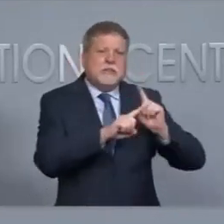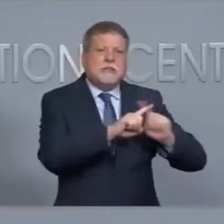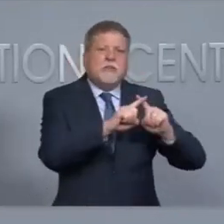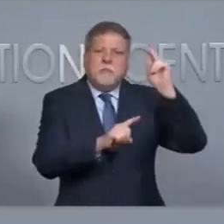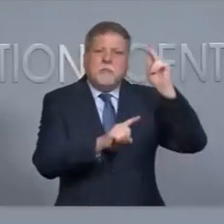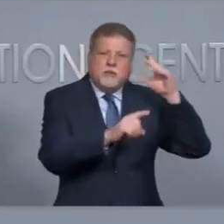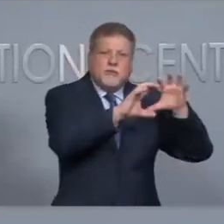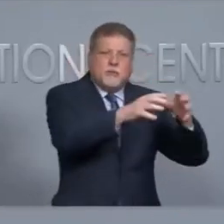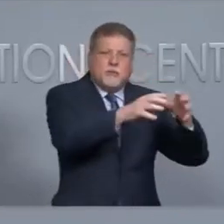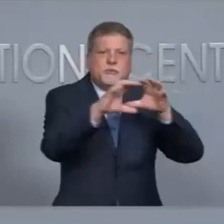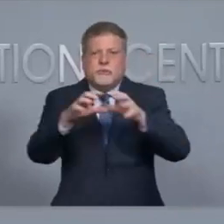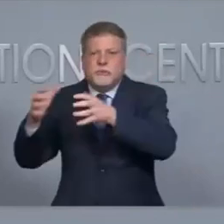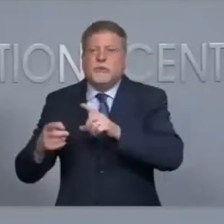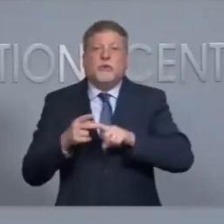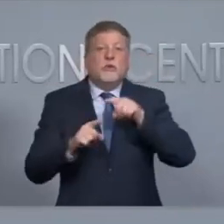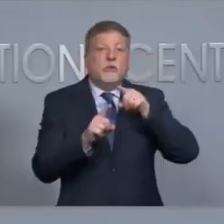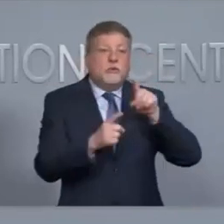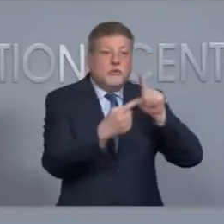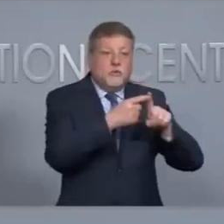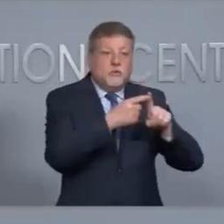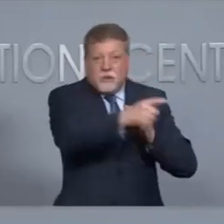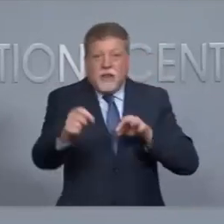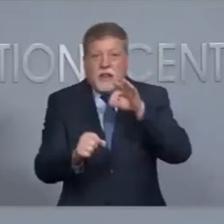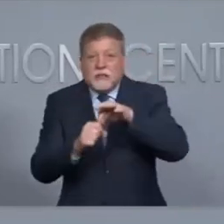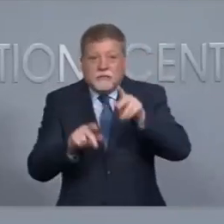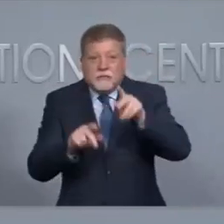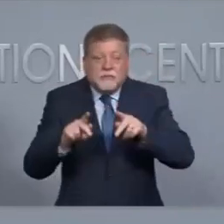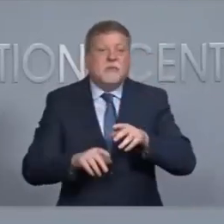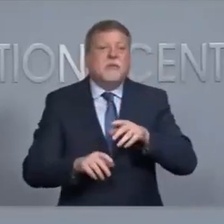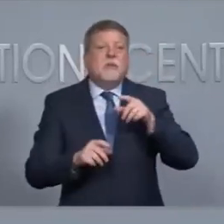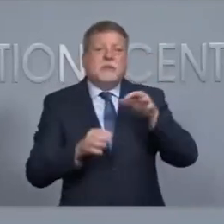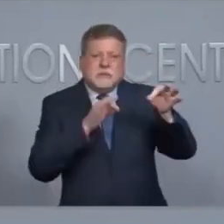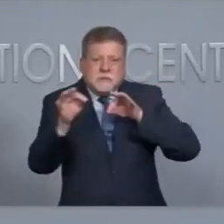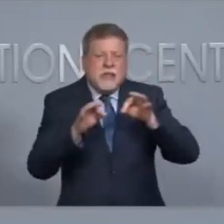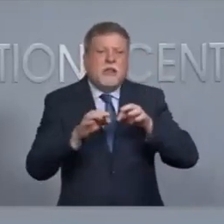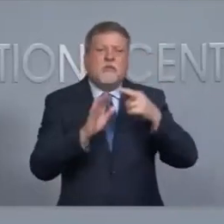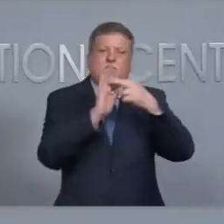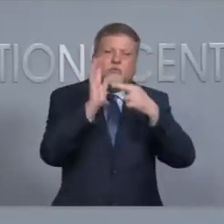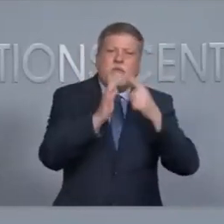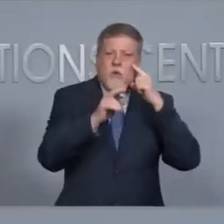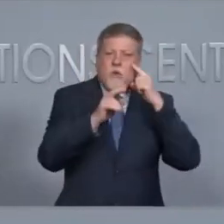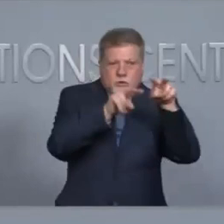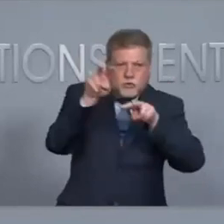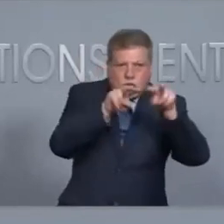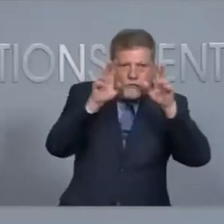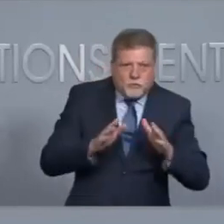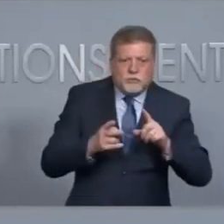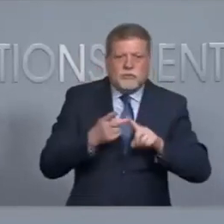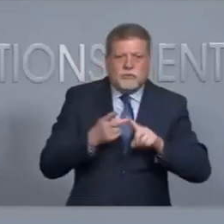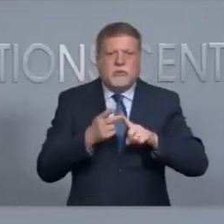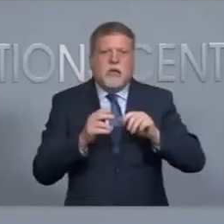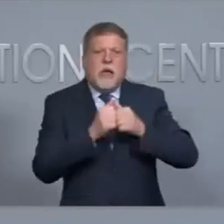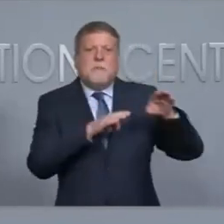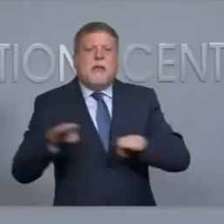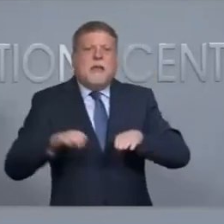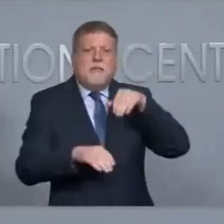our election workers, to the public, through our numbered memo about the observer rules, about conduct at the polls, so how